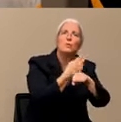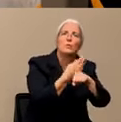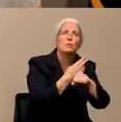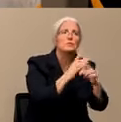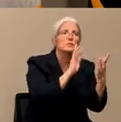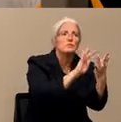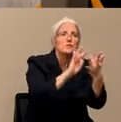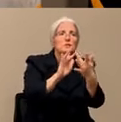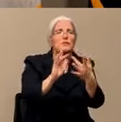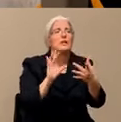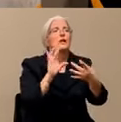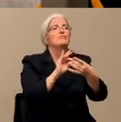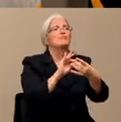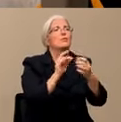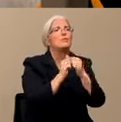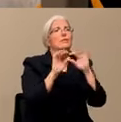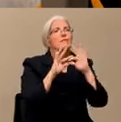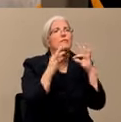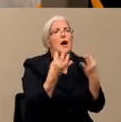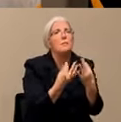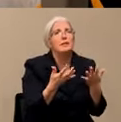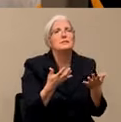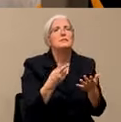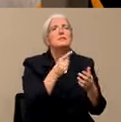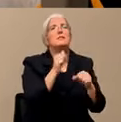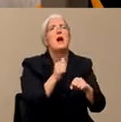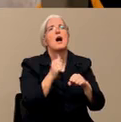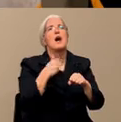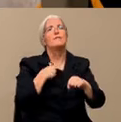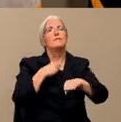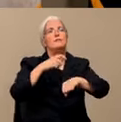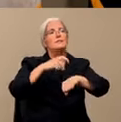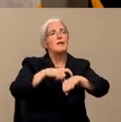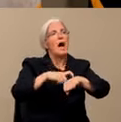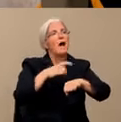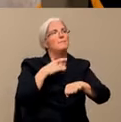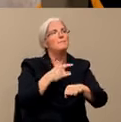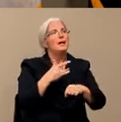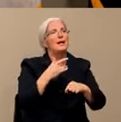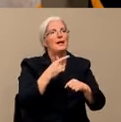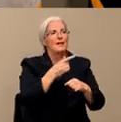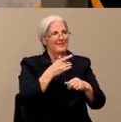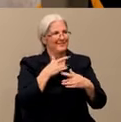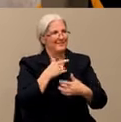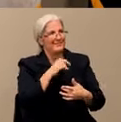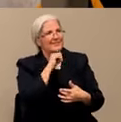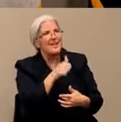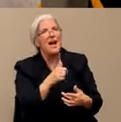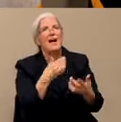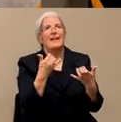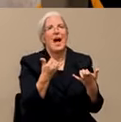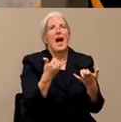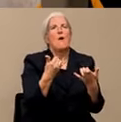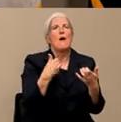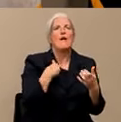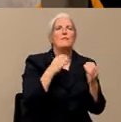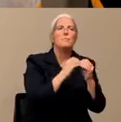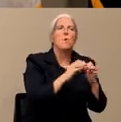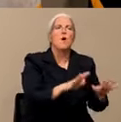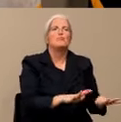have time that you don't usually have to really spend time with those you love. Thank you.